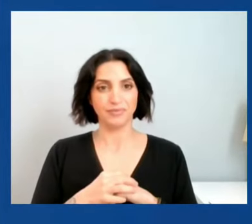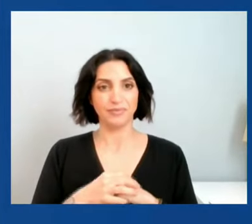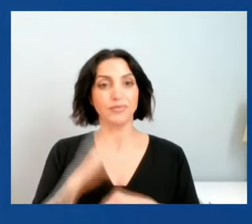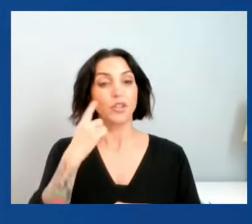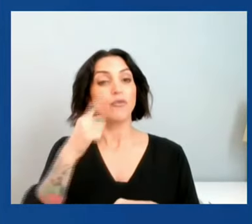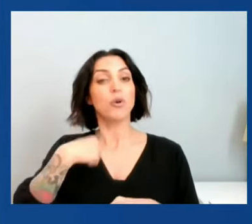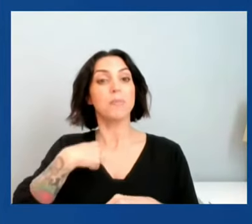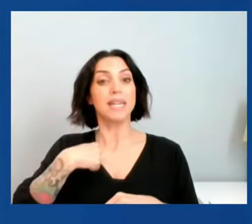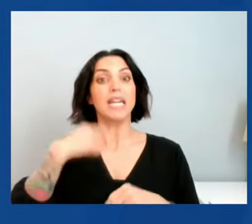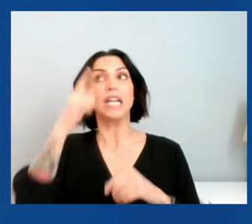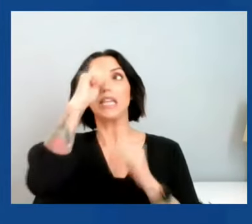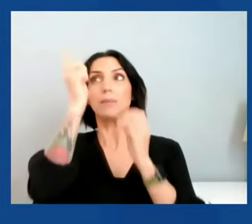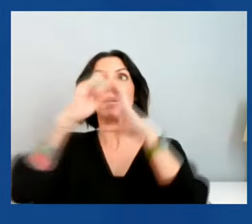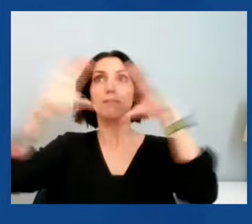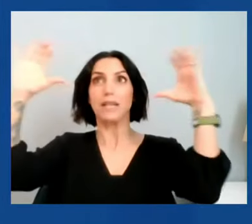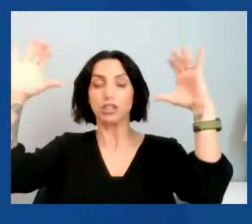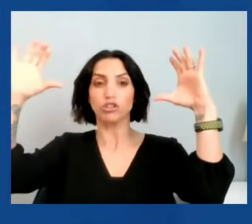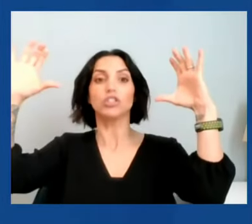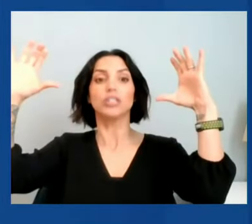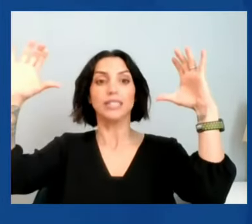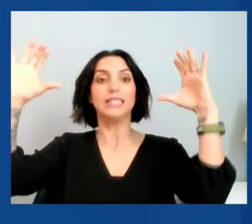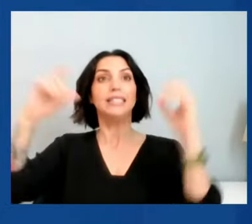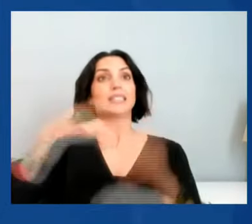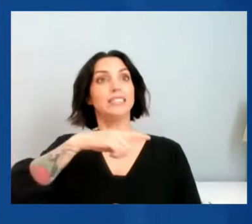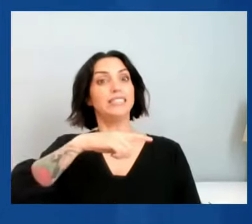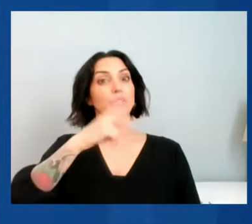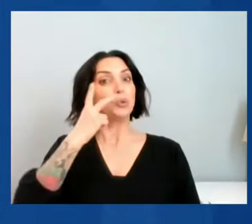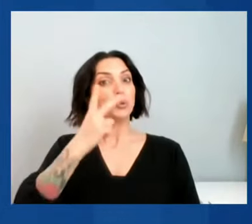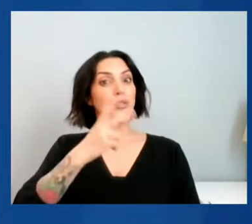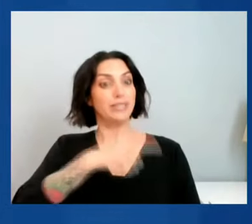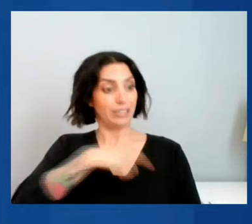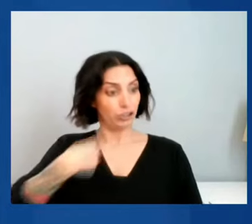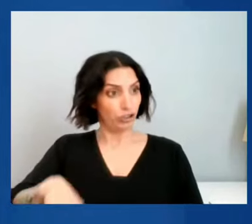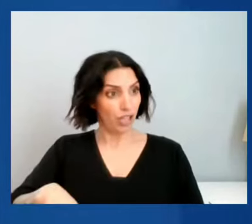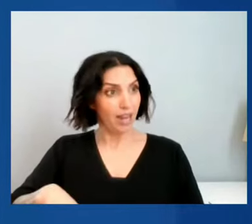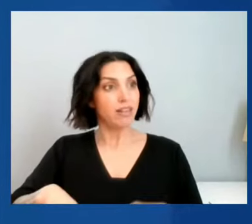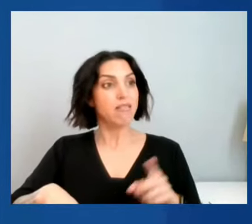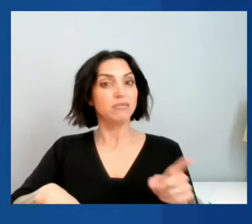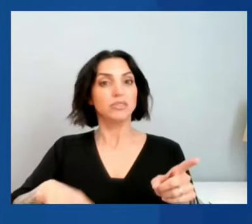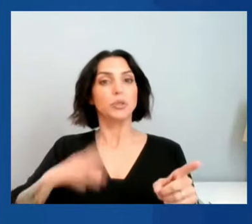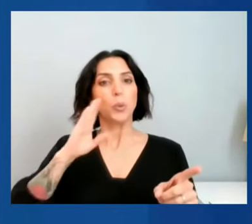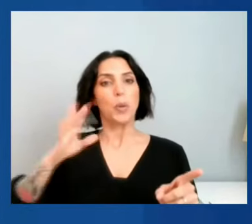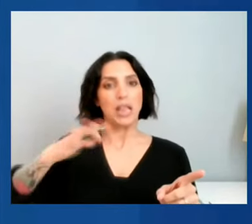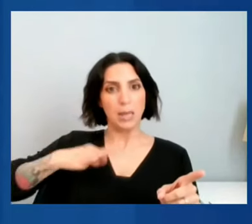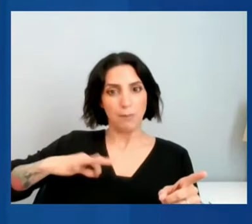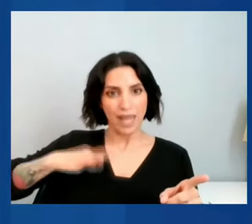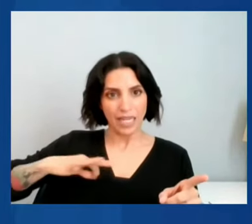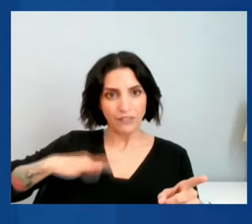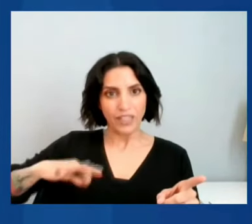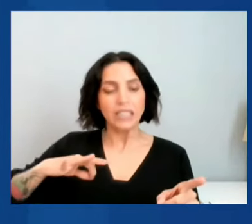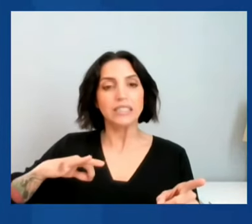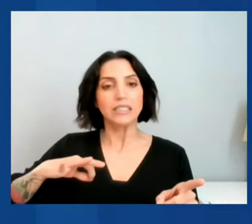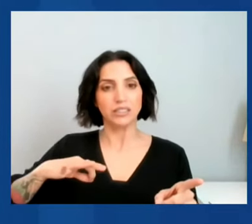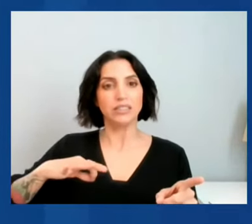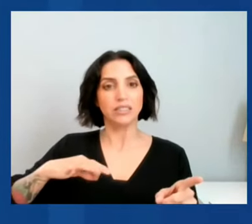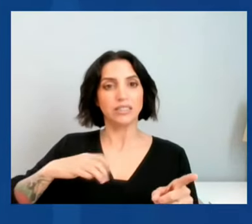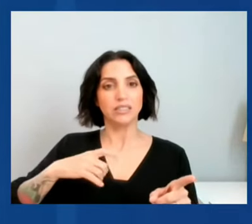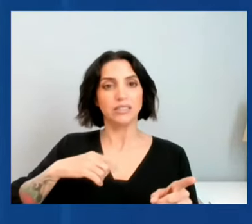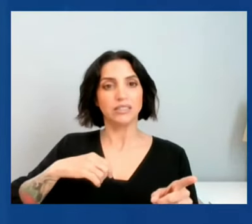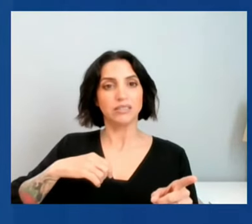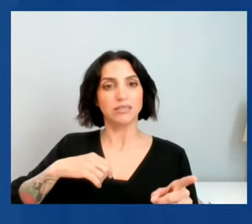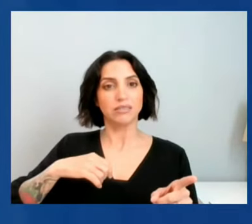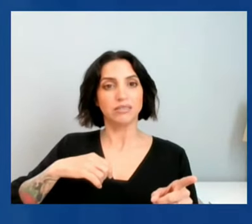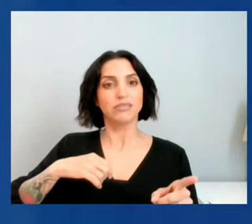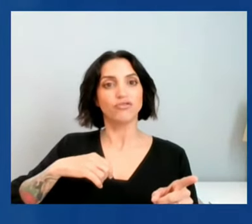is that China has benefited enormously from being